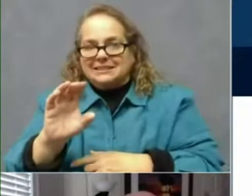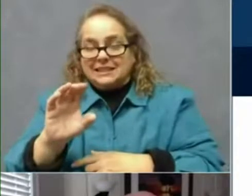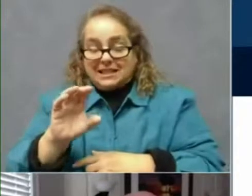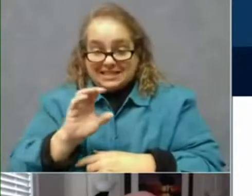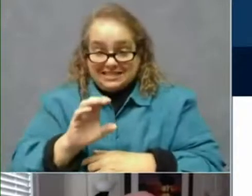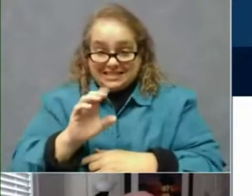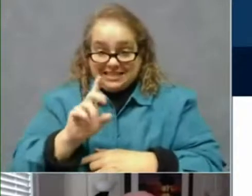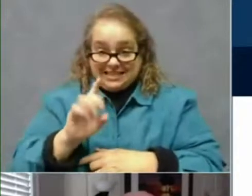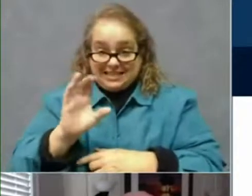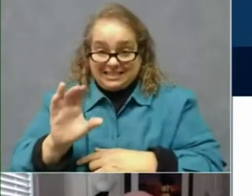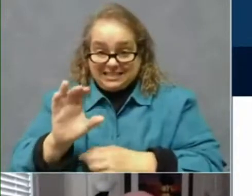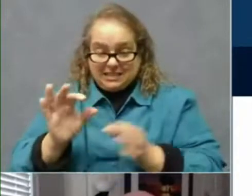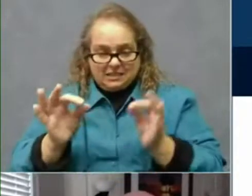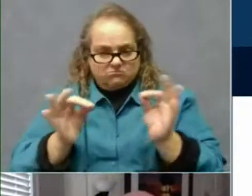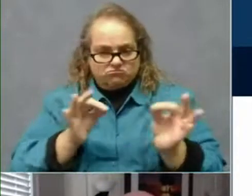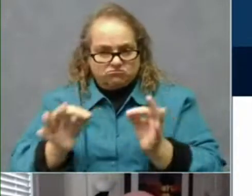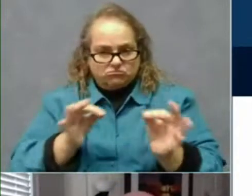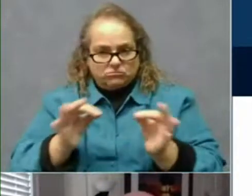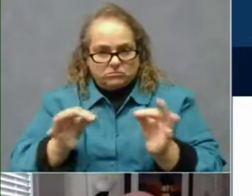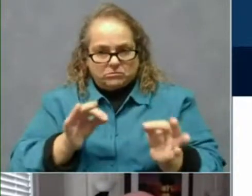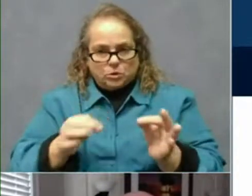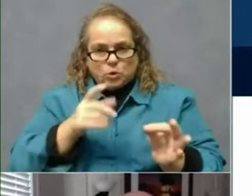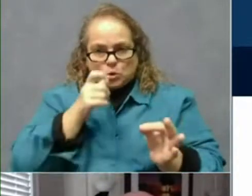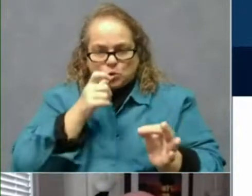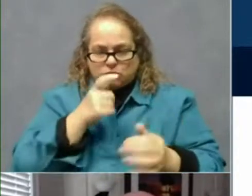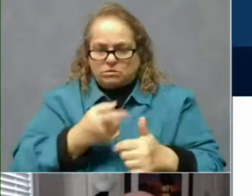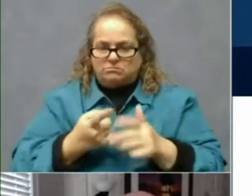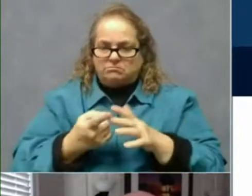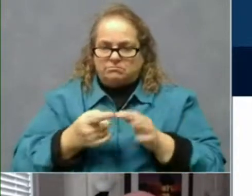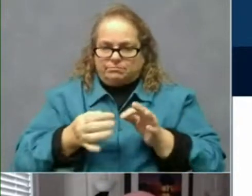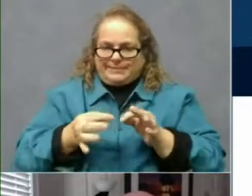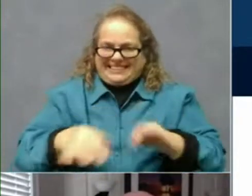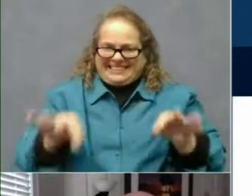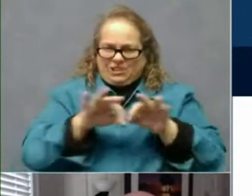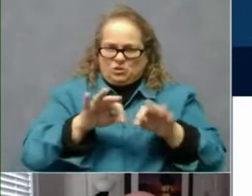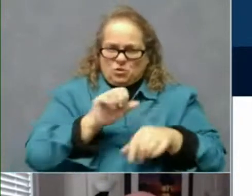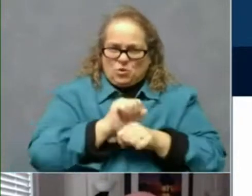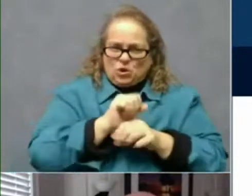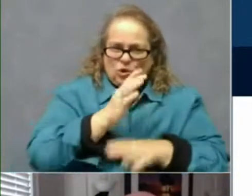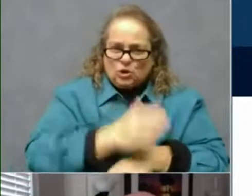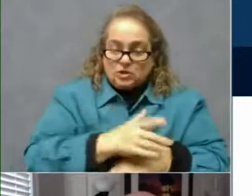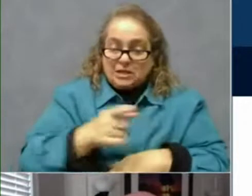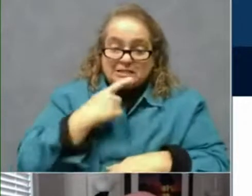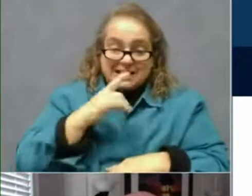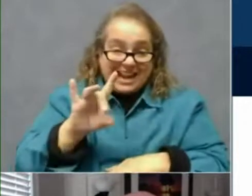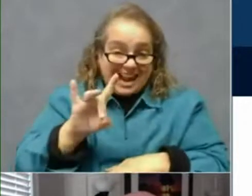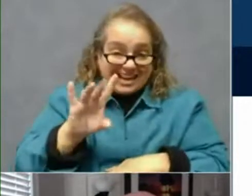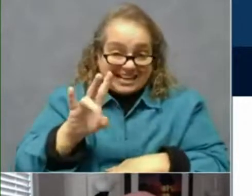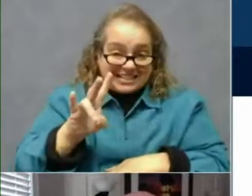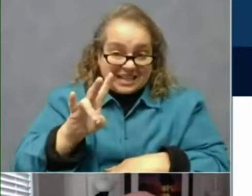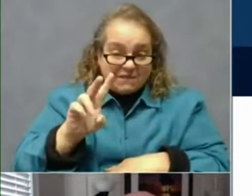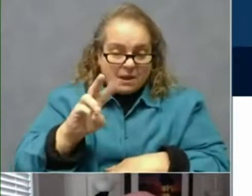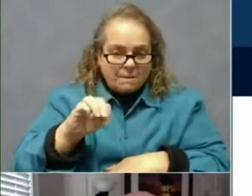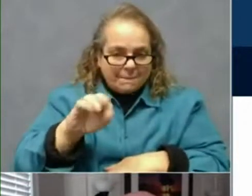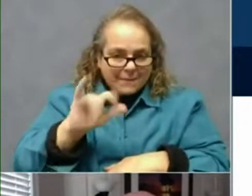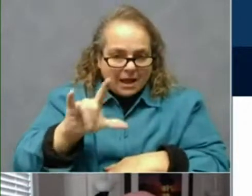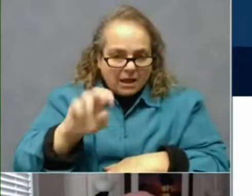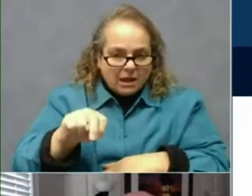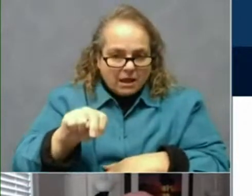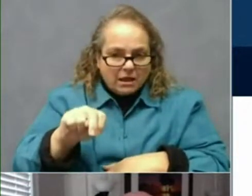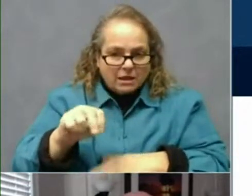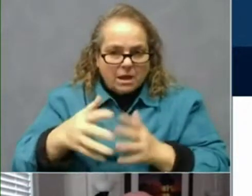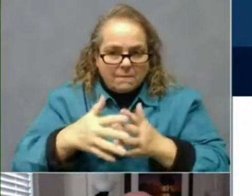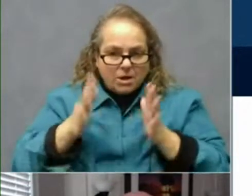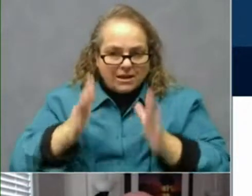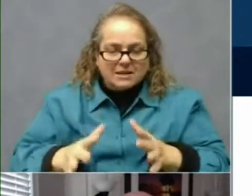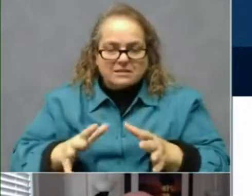various ways who are essential workers, and they said 87 million Americans fit in the essential worker bucket, both frontline